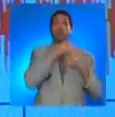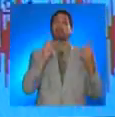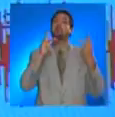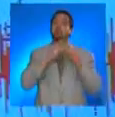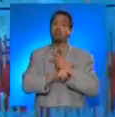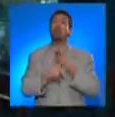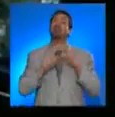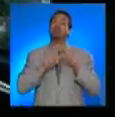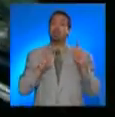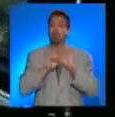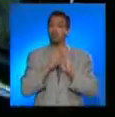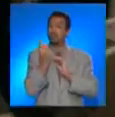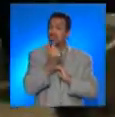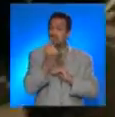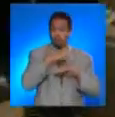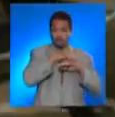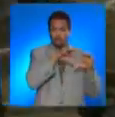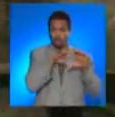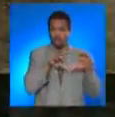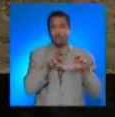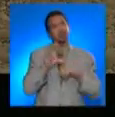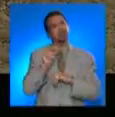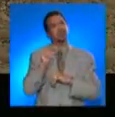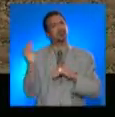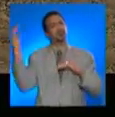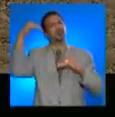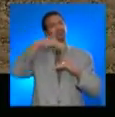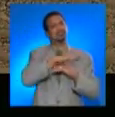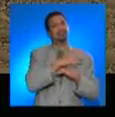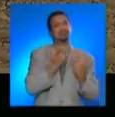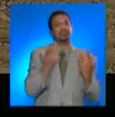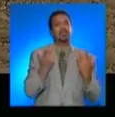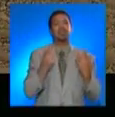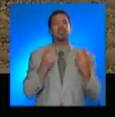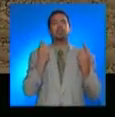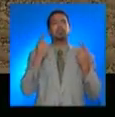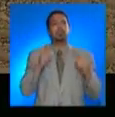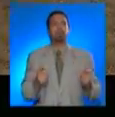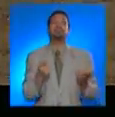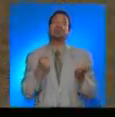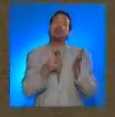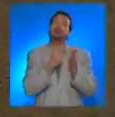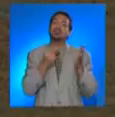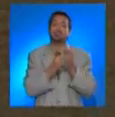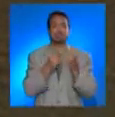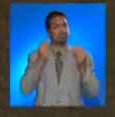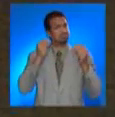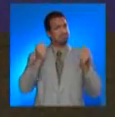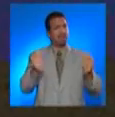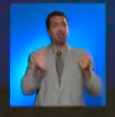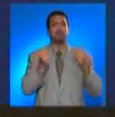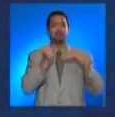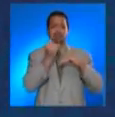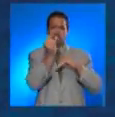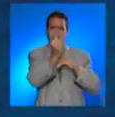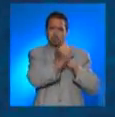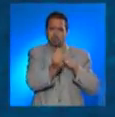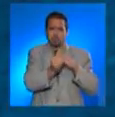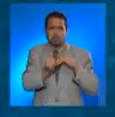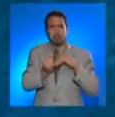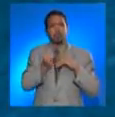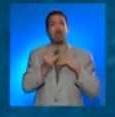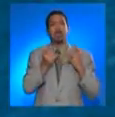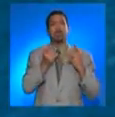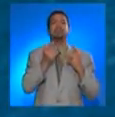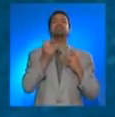tsunamis. During an earthquake, the movement along the fault is so fast that the response on the surface is identical to the deformation